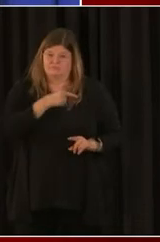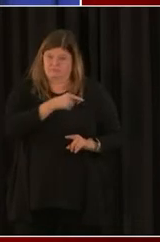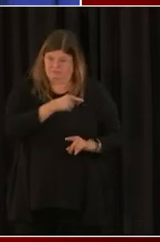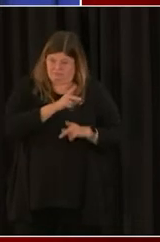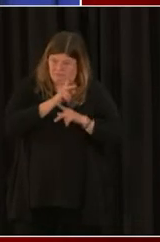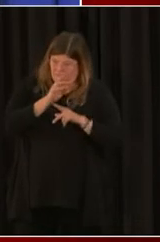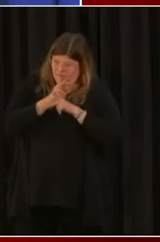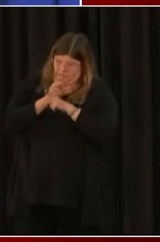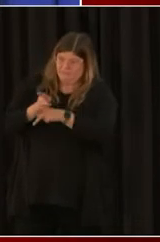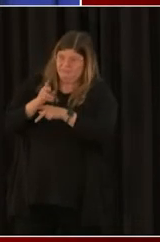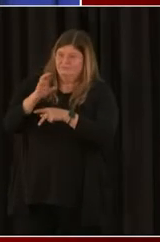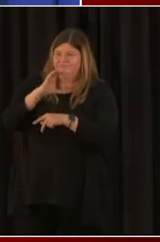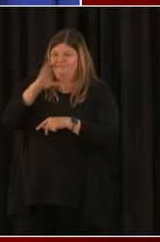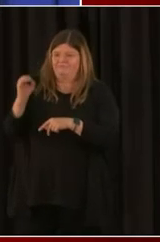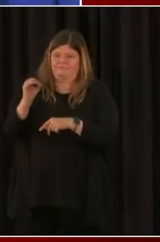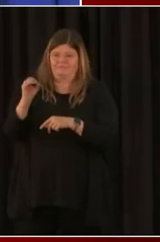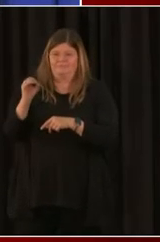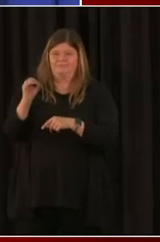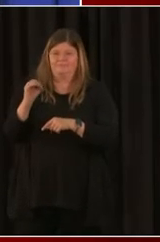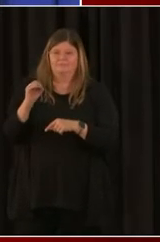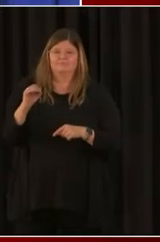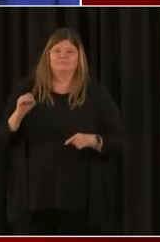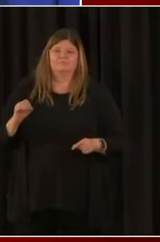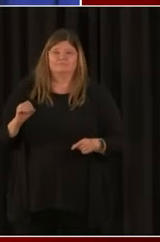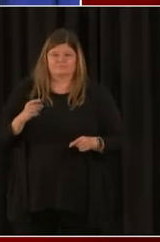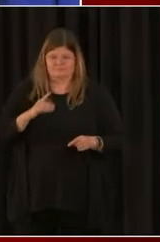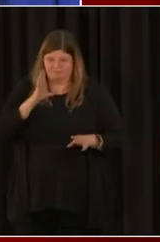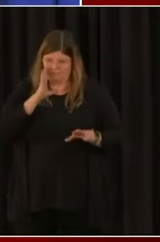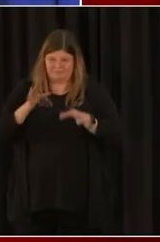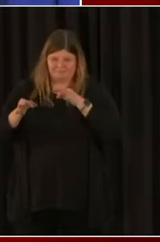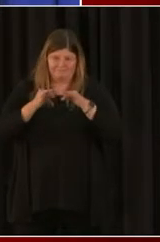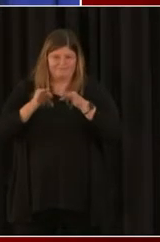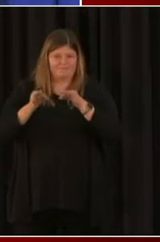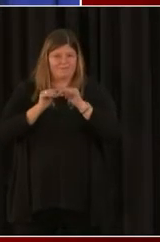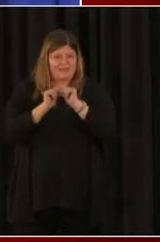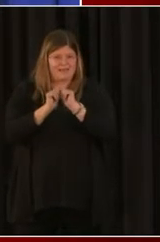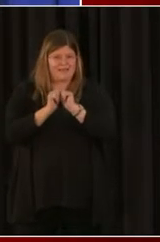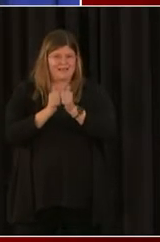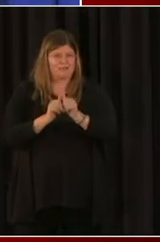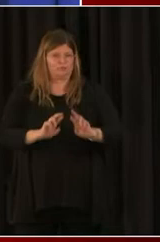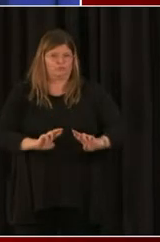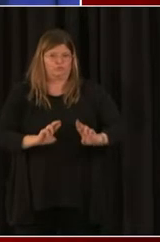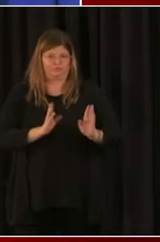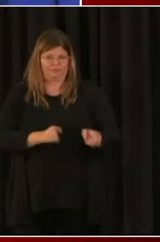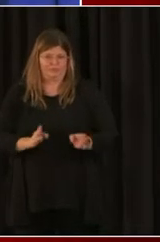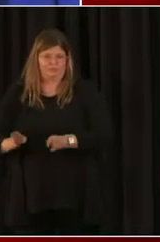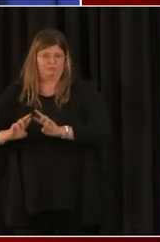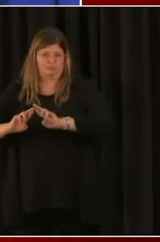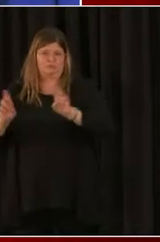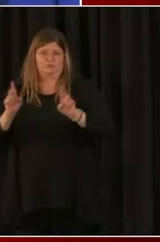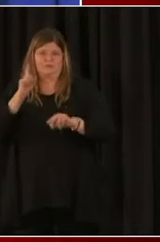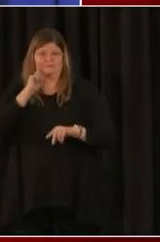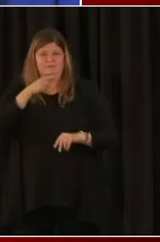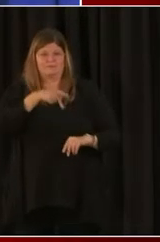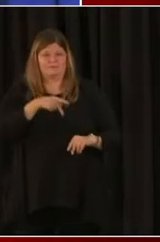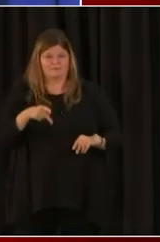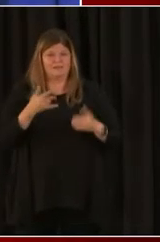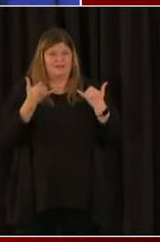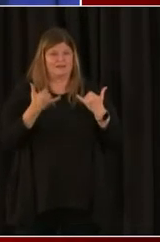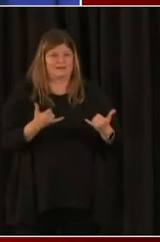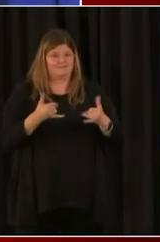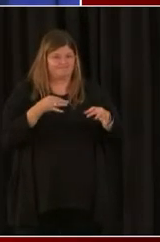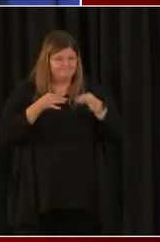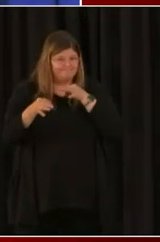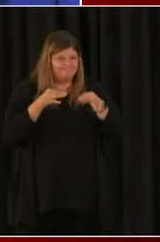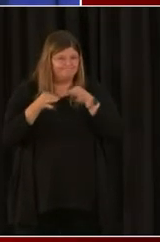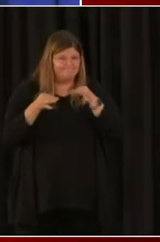you should get ready for PPP. So today is all about how you become PPP ready. And so we've got some good folks from